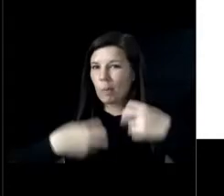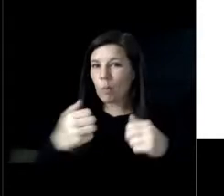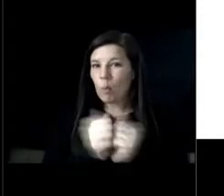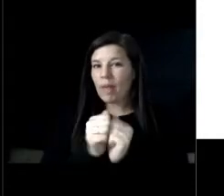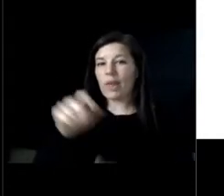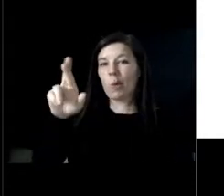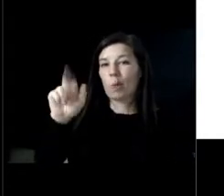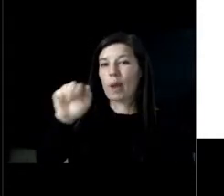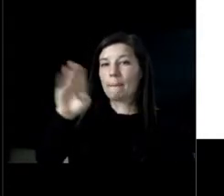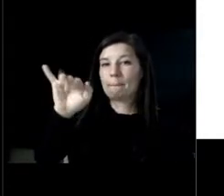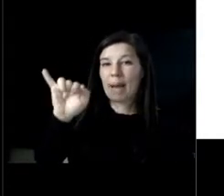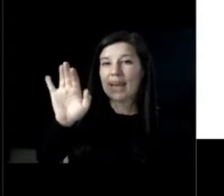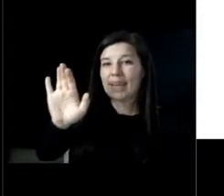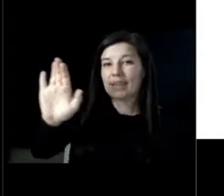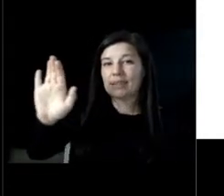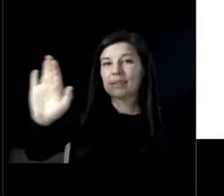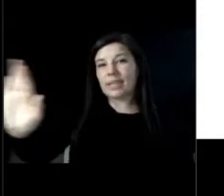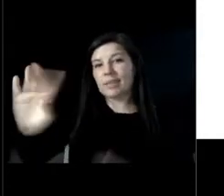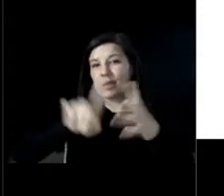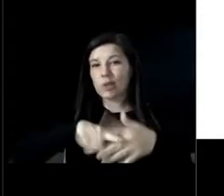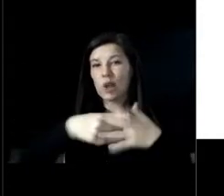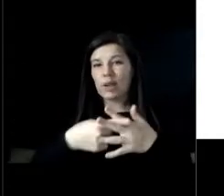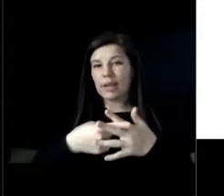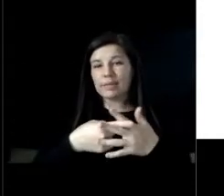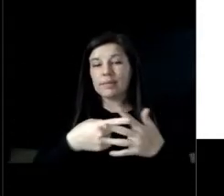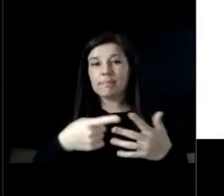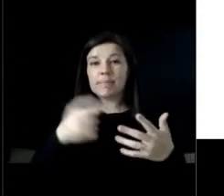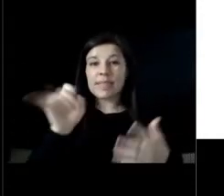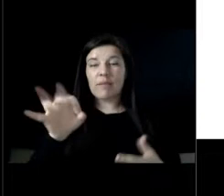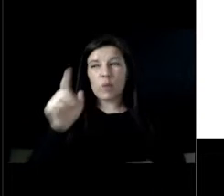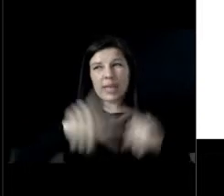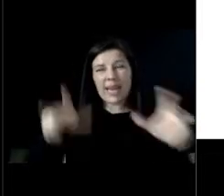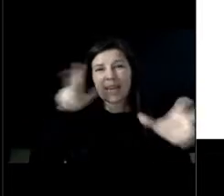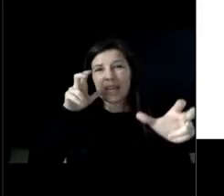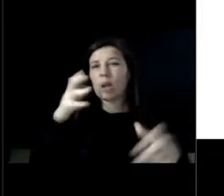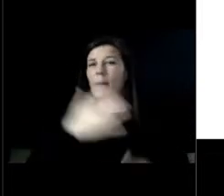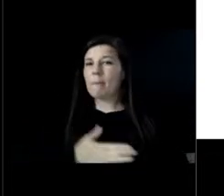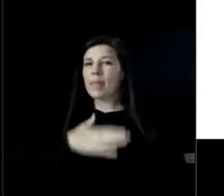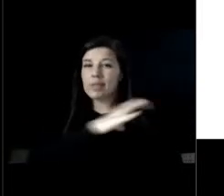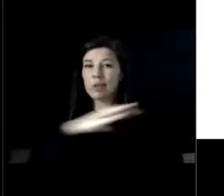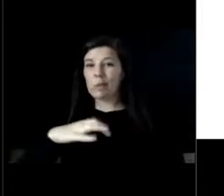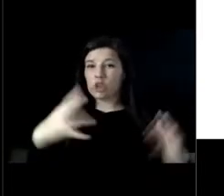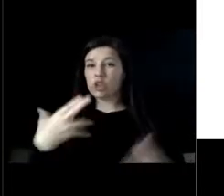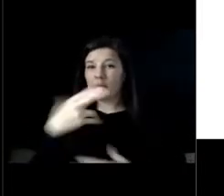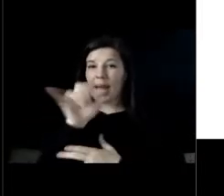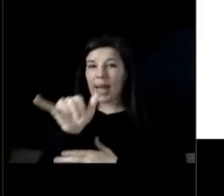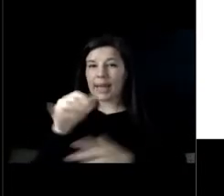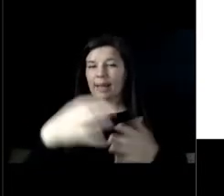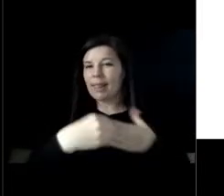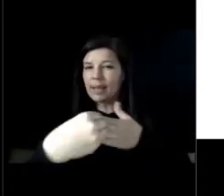so if we don't hear from Rabbis Rabbi Simon I'd like to ask for Commissioner Hay if you could lead the invocation instead